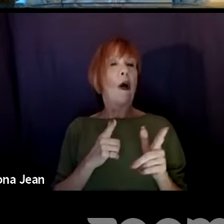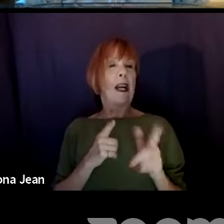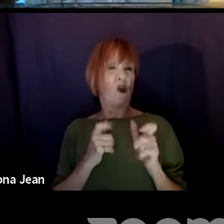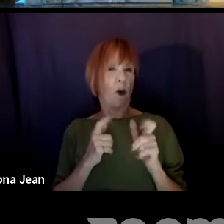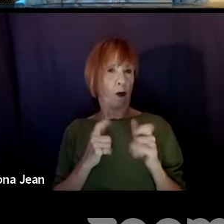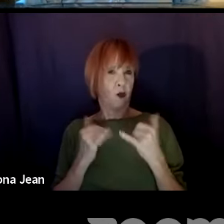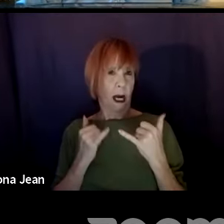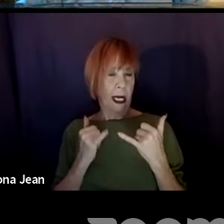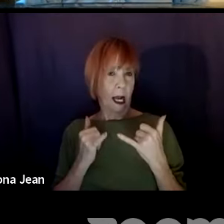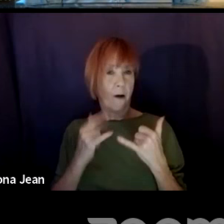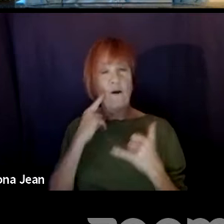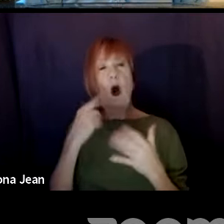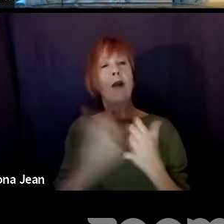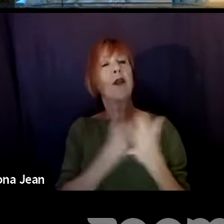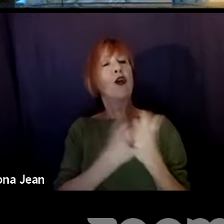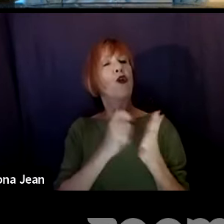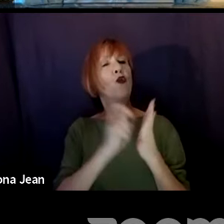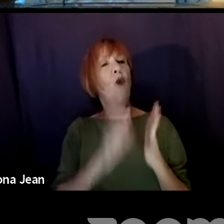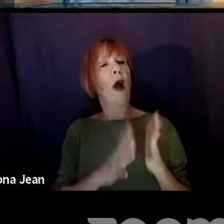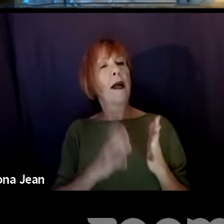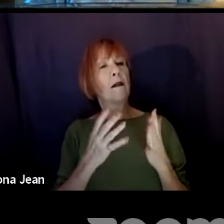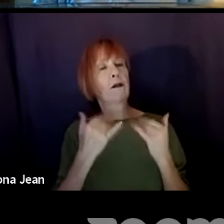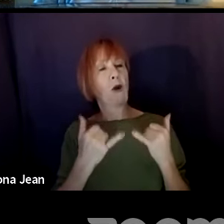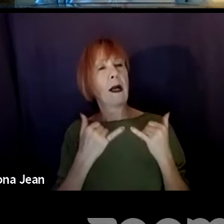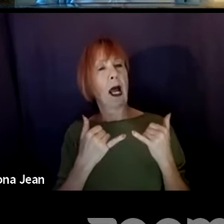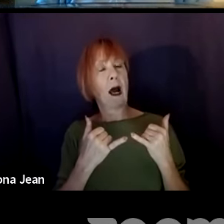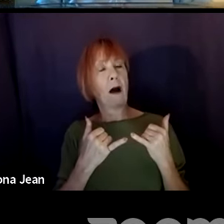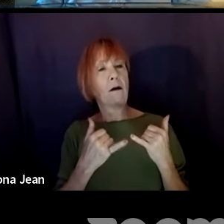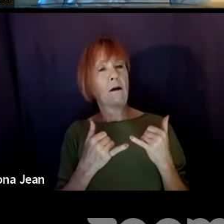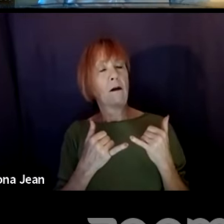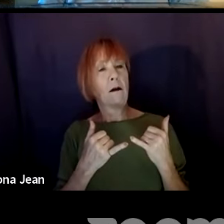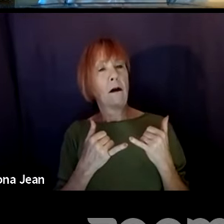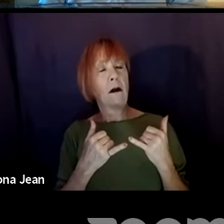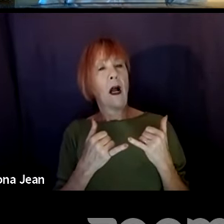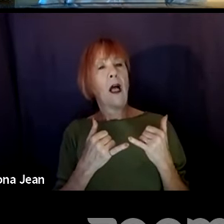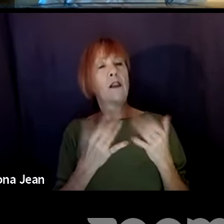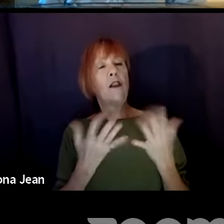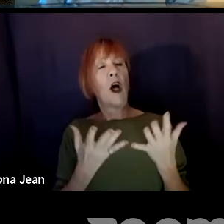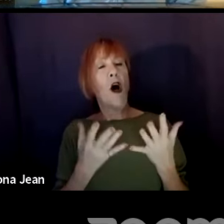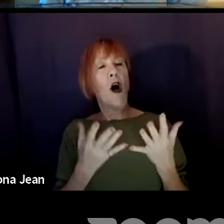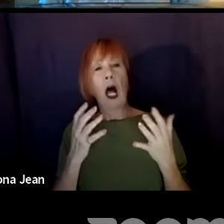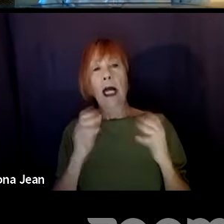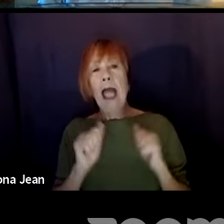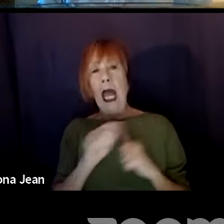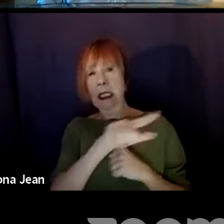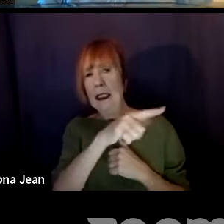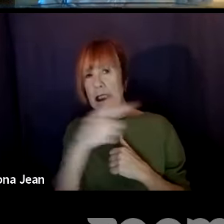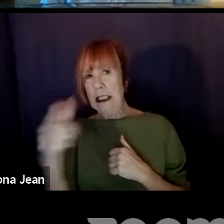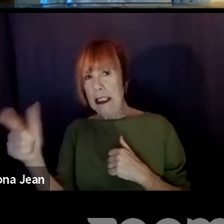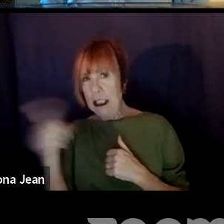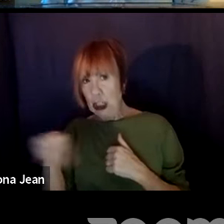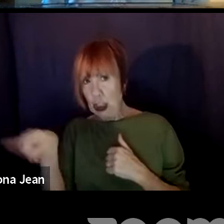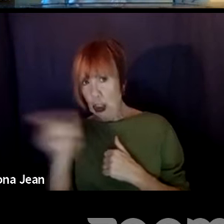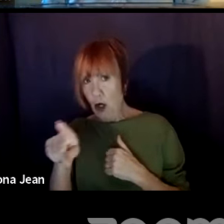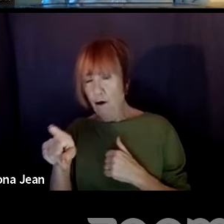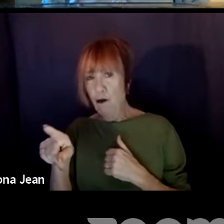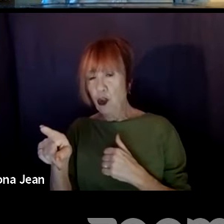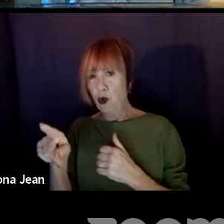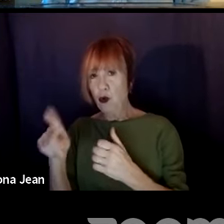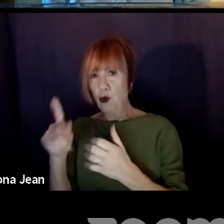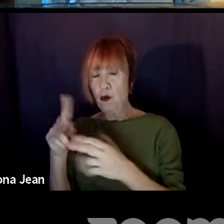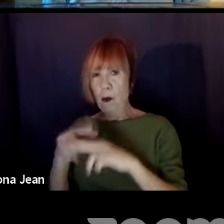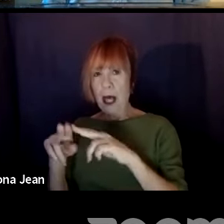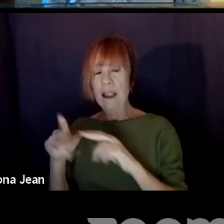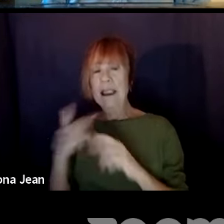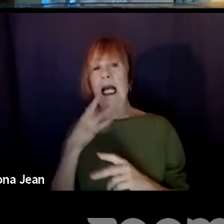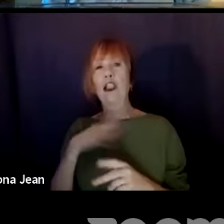for the new writers that are watching, on the tip of software, can we just go around the room really quick? And can you guys talk about whatever your favorite